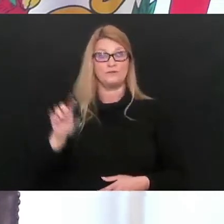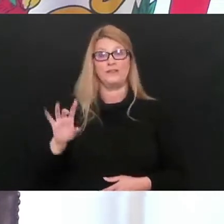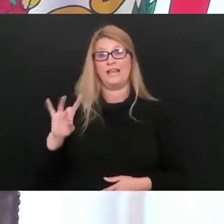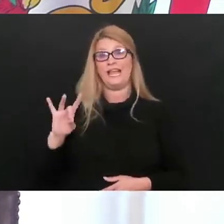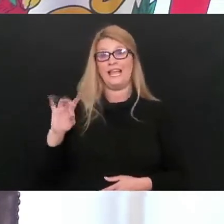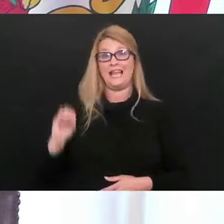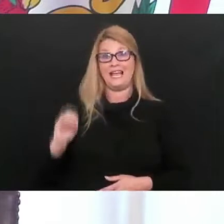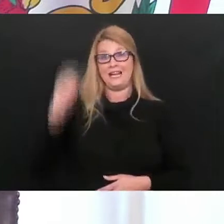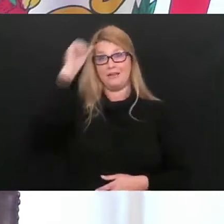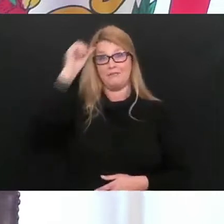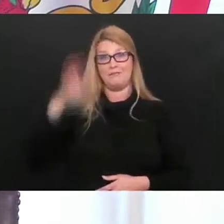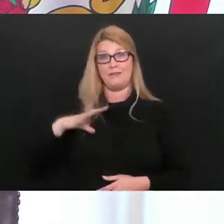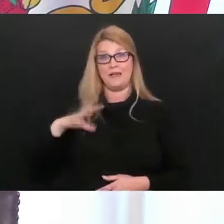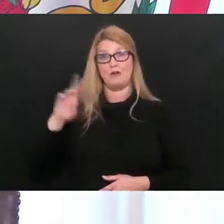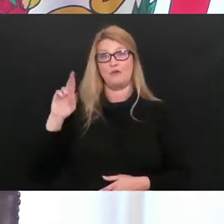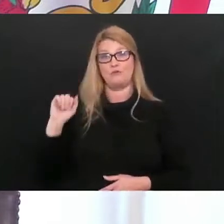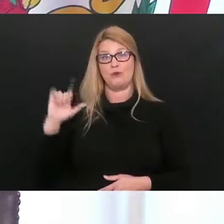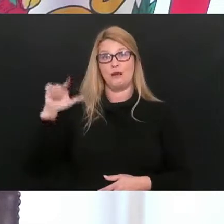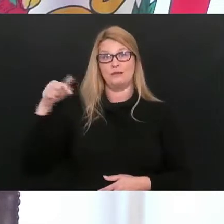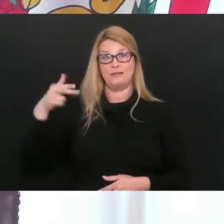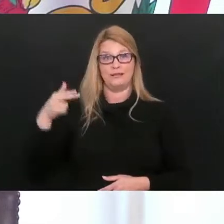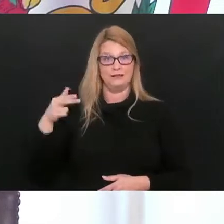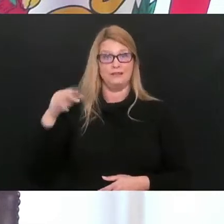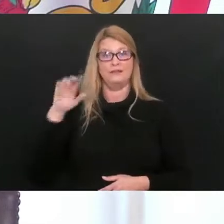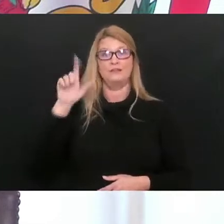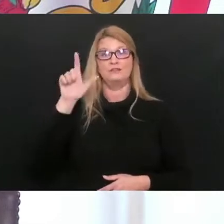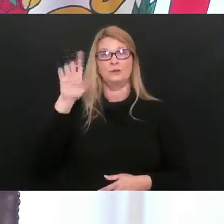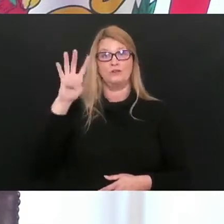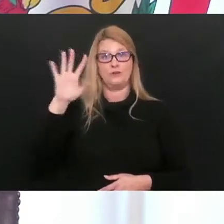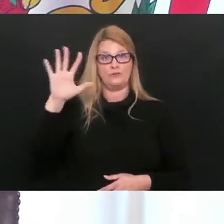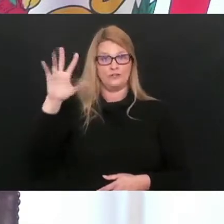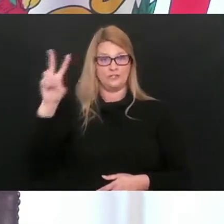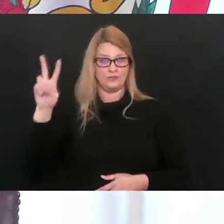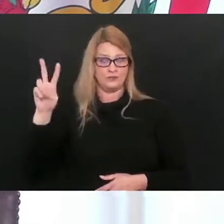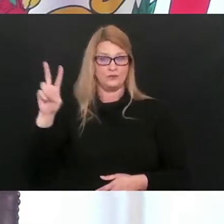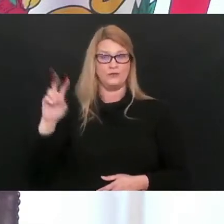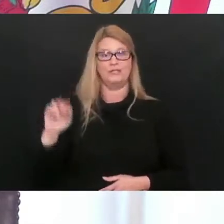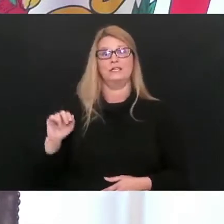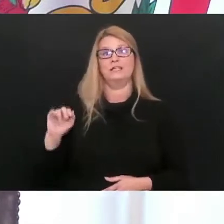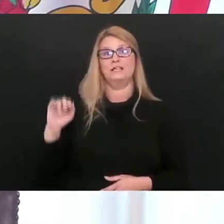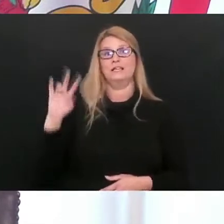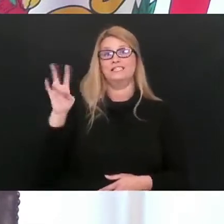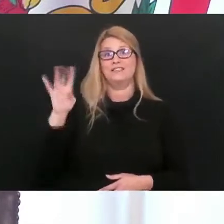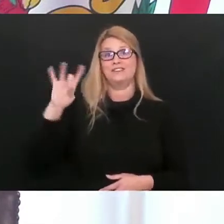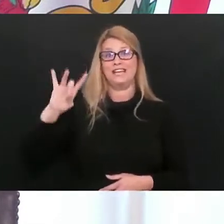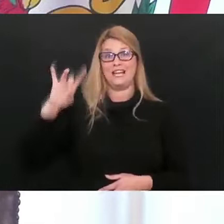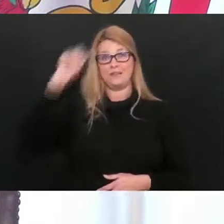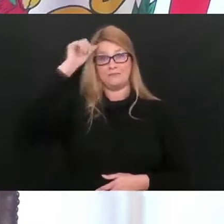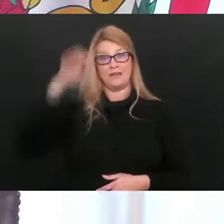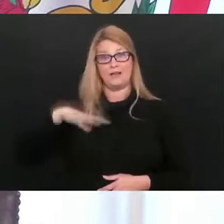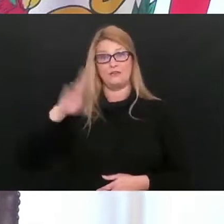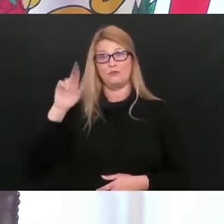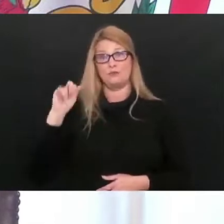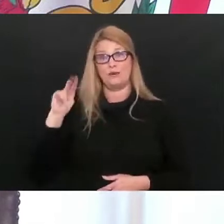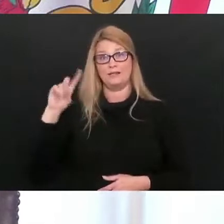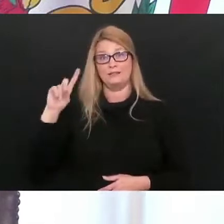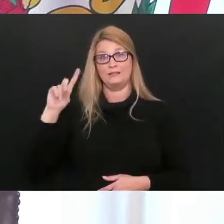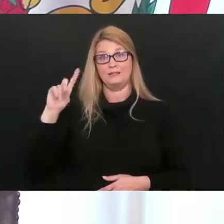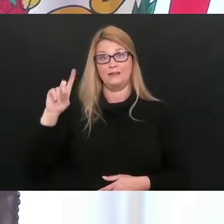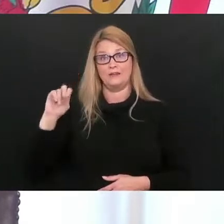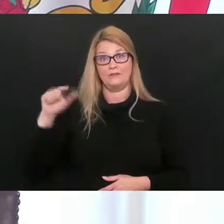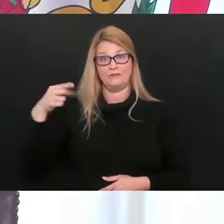80-year-old male from Raleigh County. Our 2,452nd death is a 78-year-old male from Randolph County.